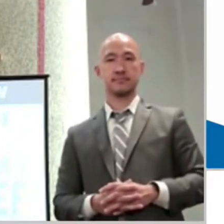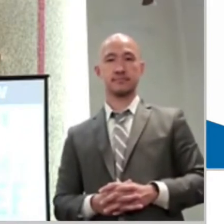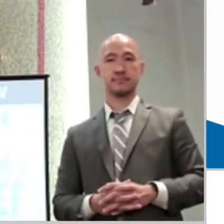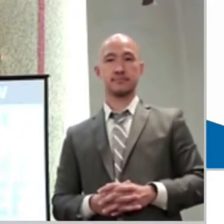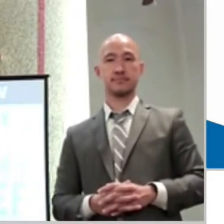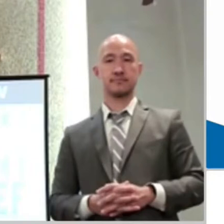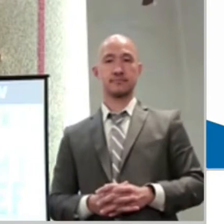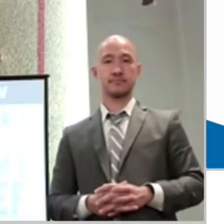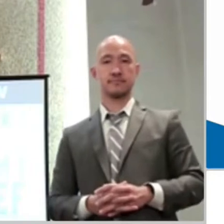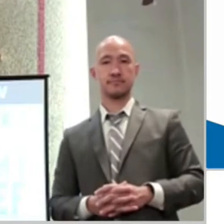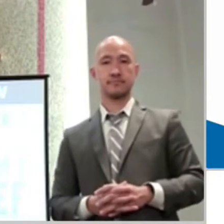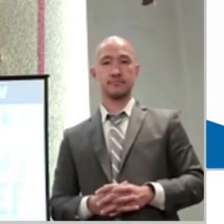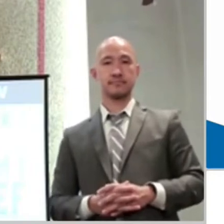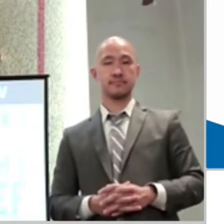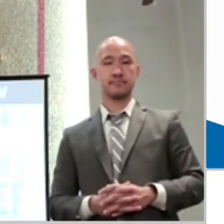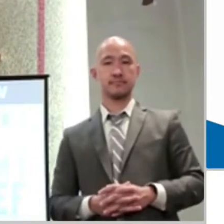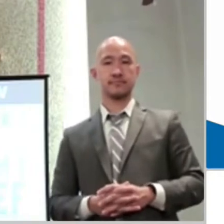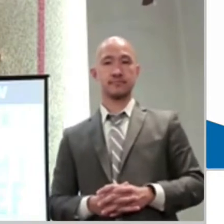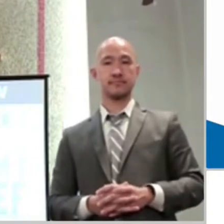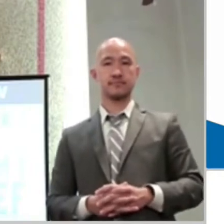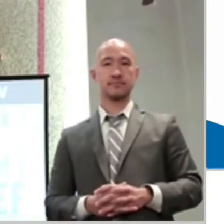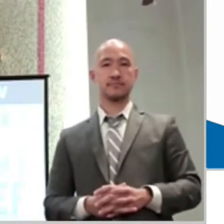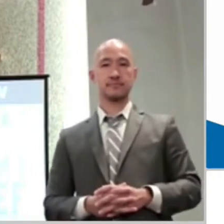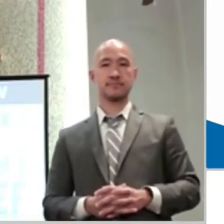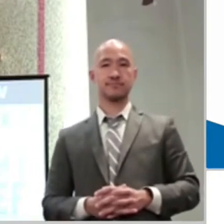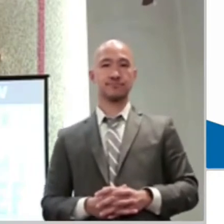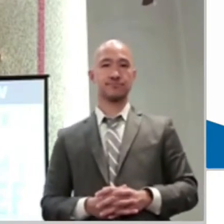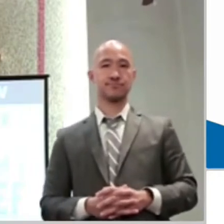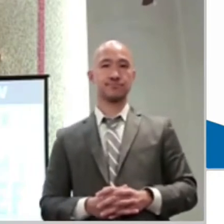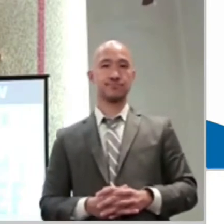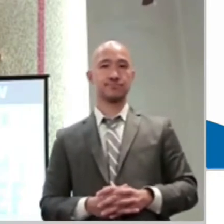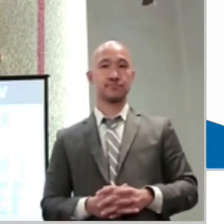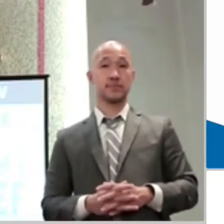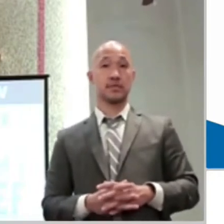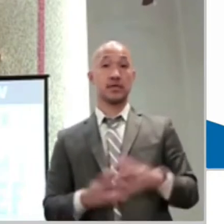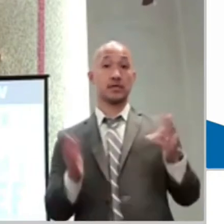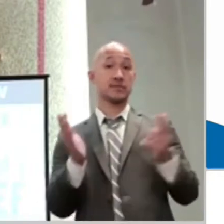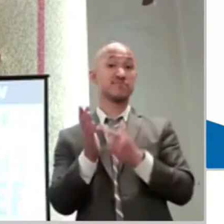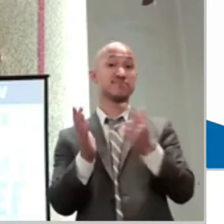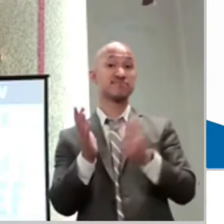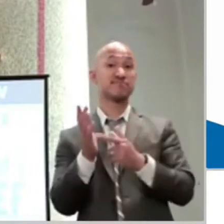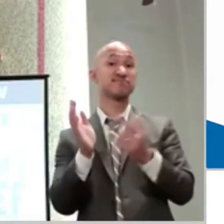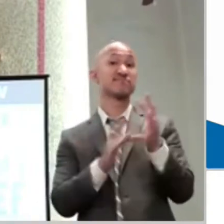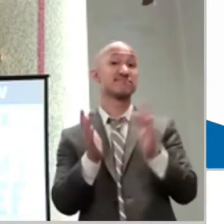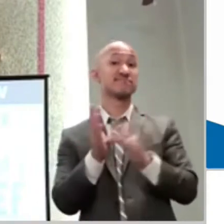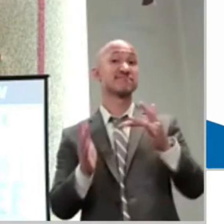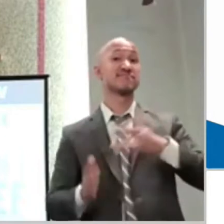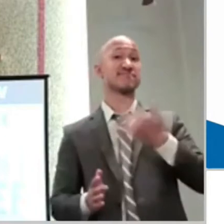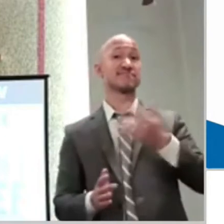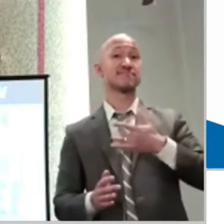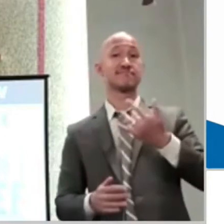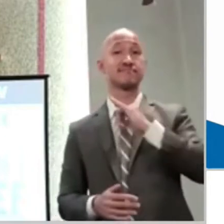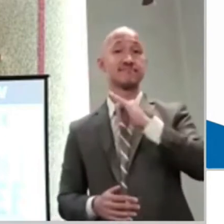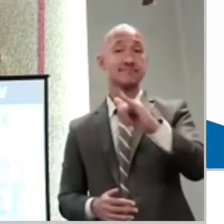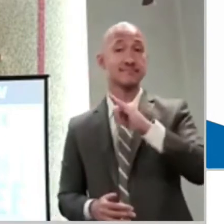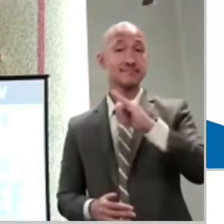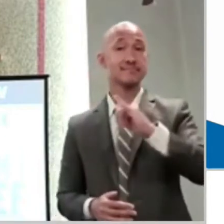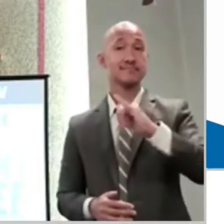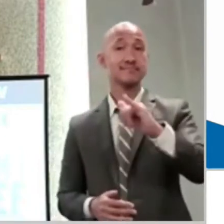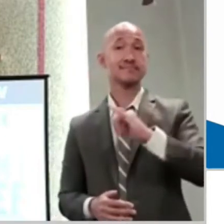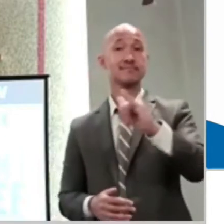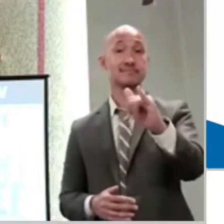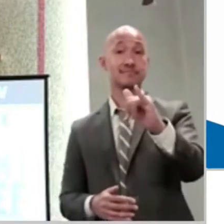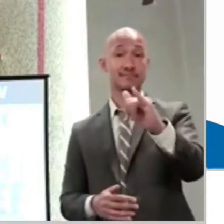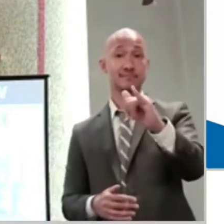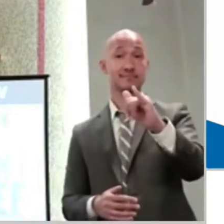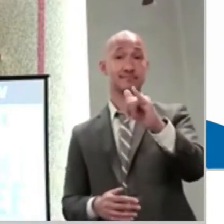with them. And I think that the disappointment Jesus expresses here is the same thing. He's disappointed that he is the